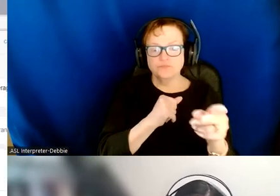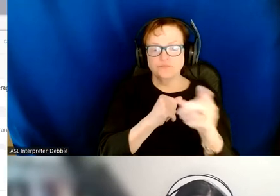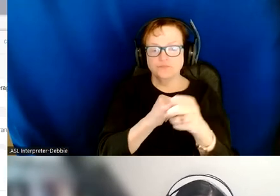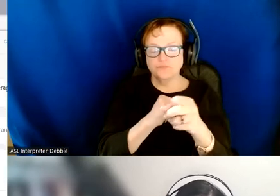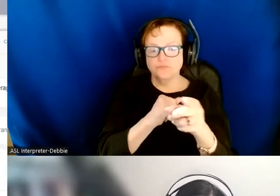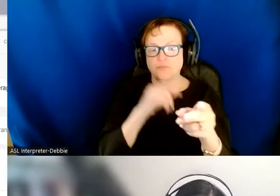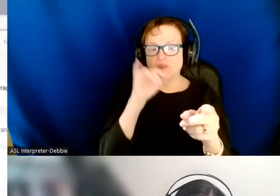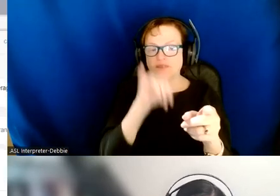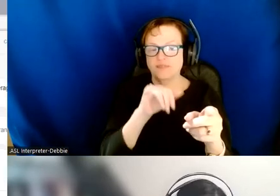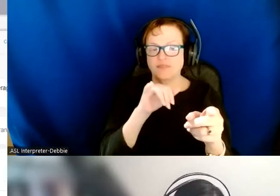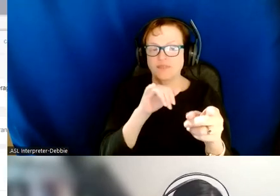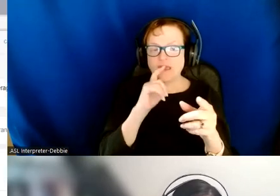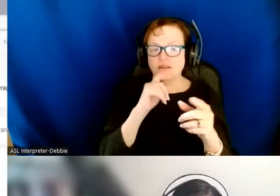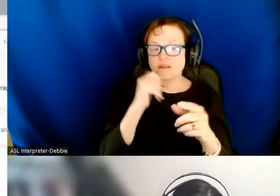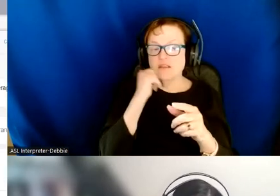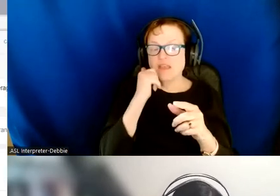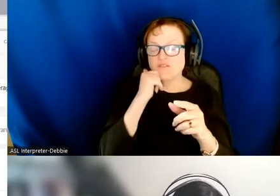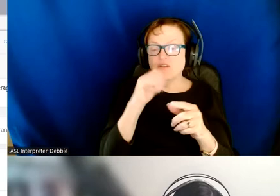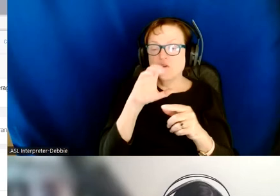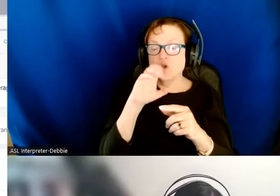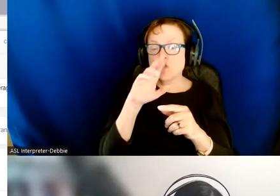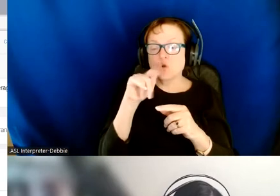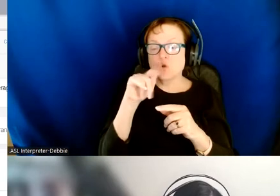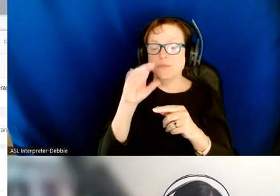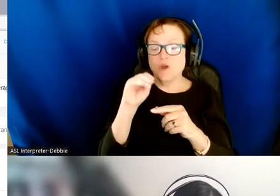of the daily transactions for a cryptocurrency called Ethereum.